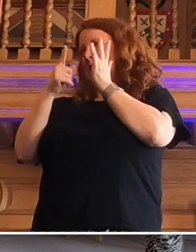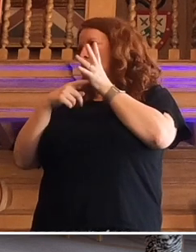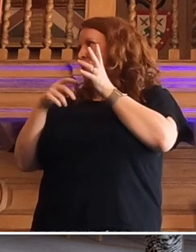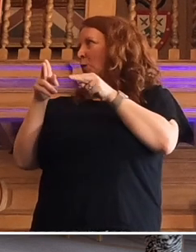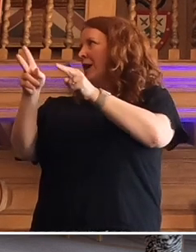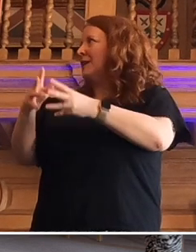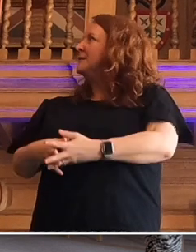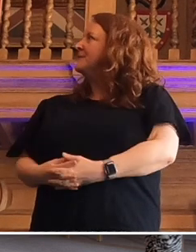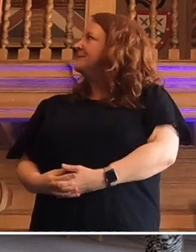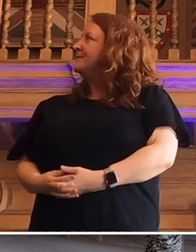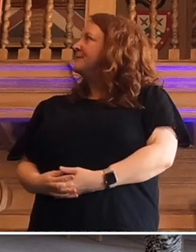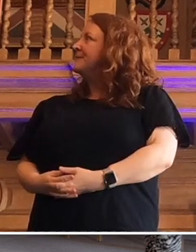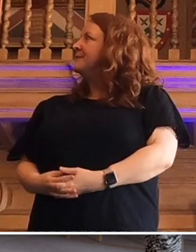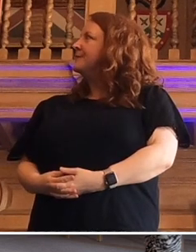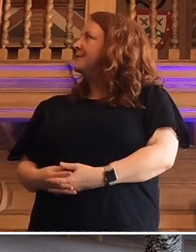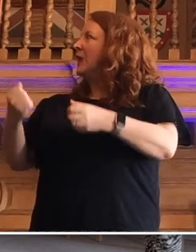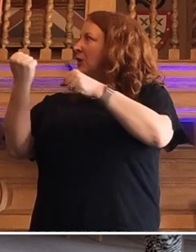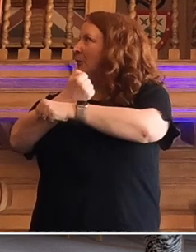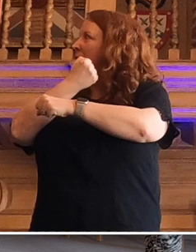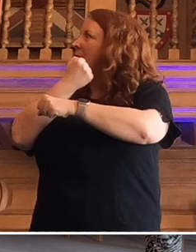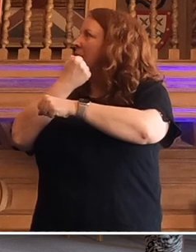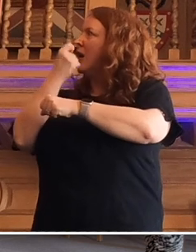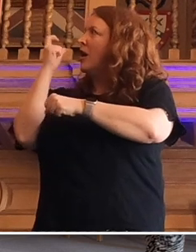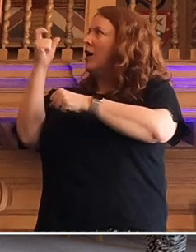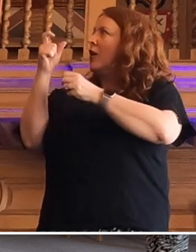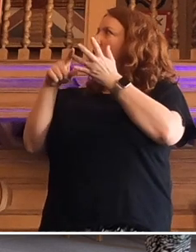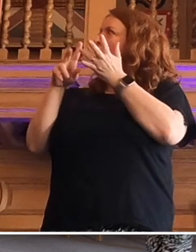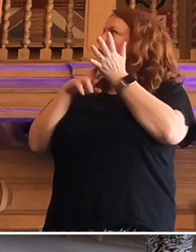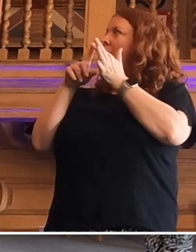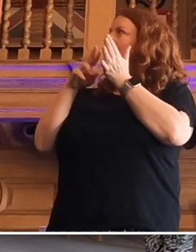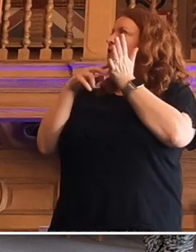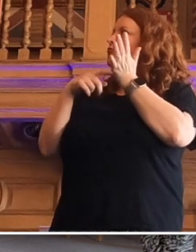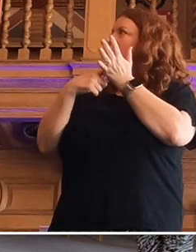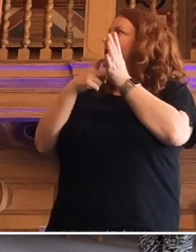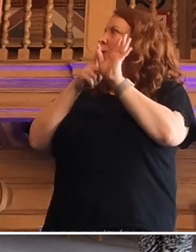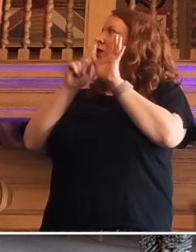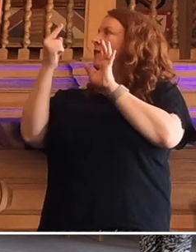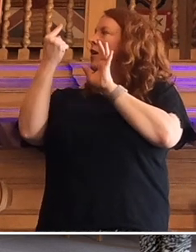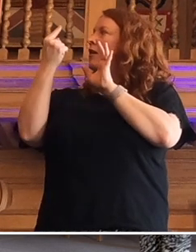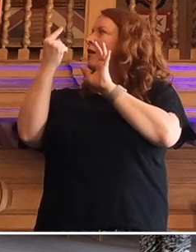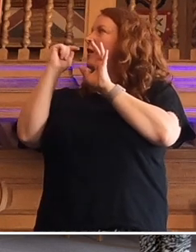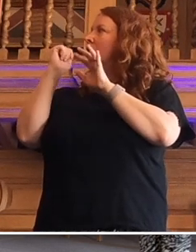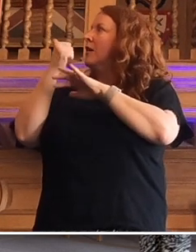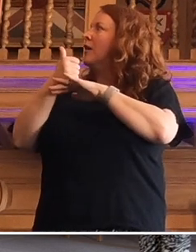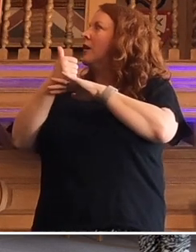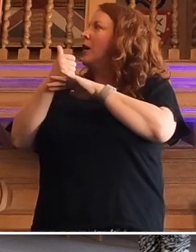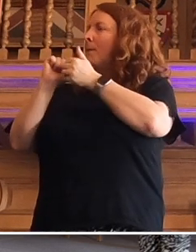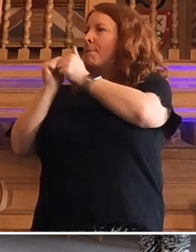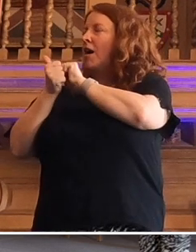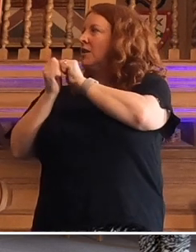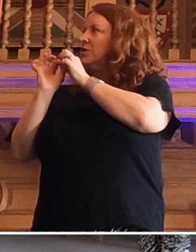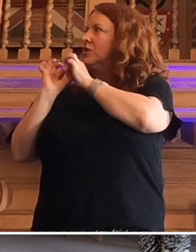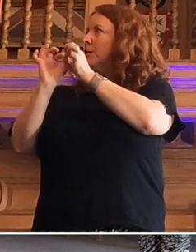And implementing. So here's Coventry, which was the first. And they set up a Marmot partnership.